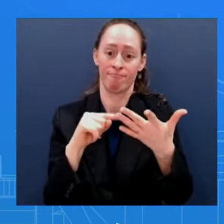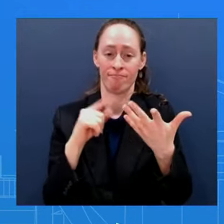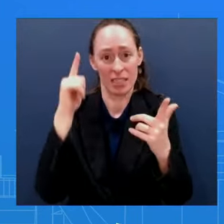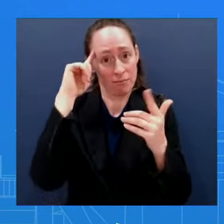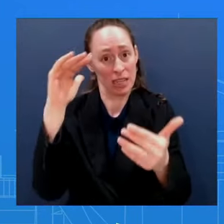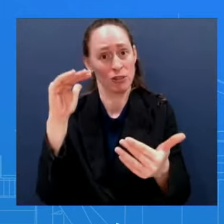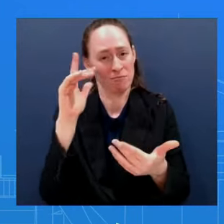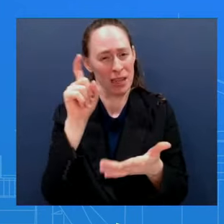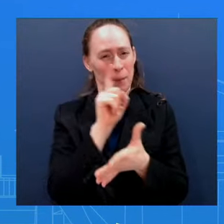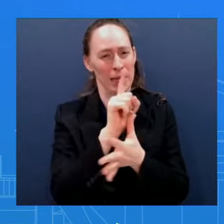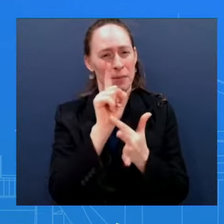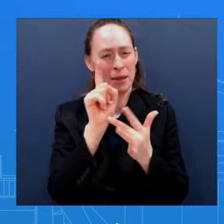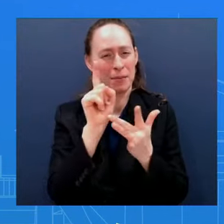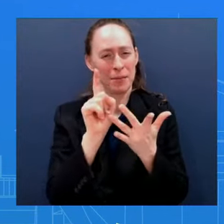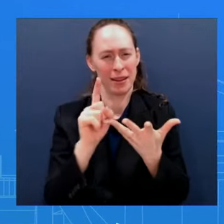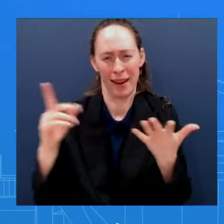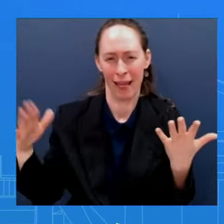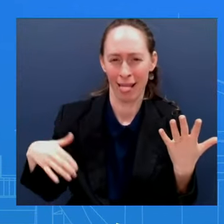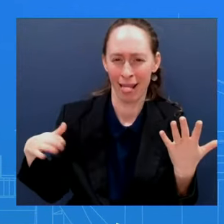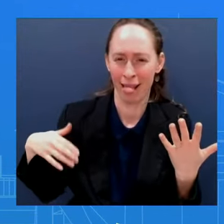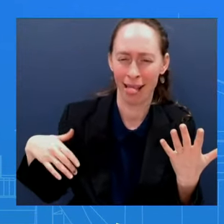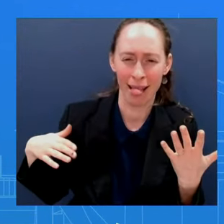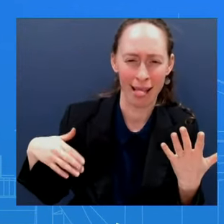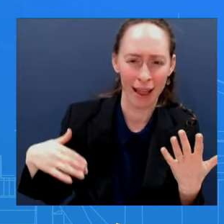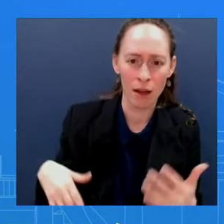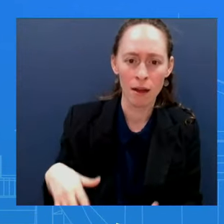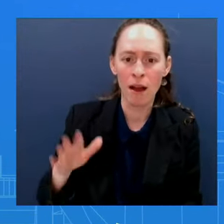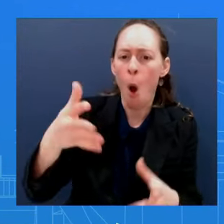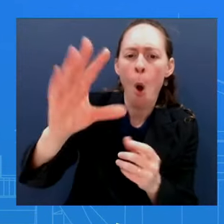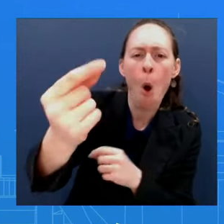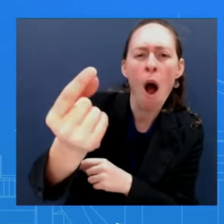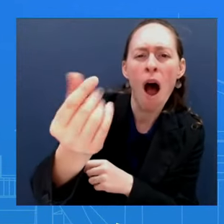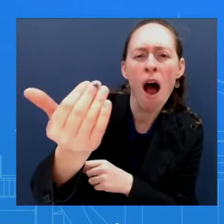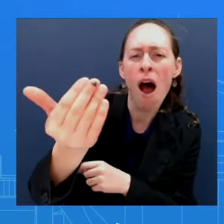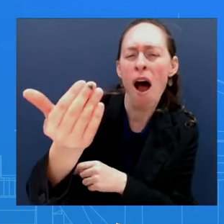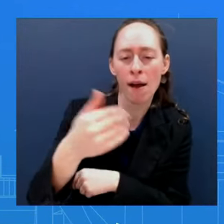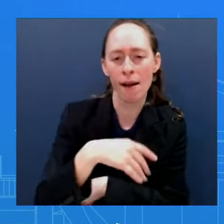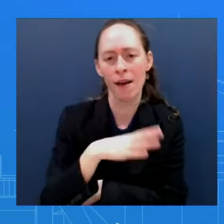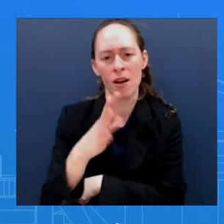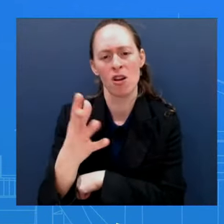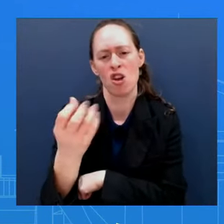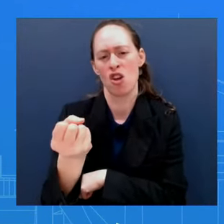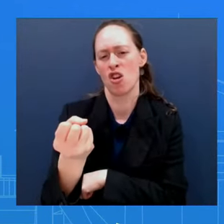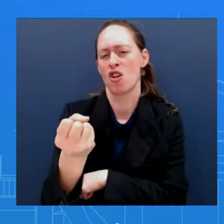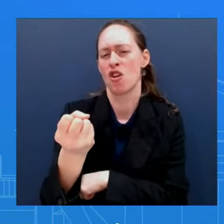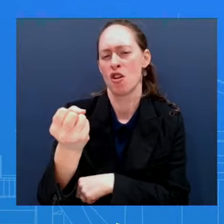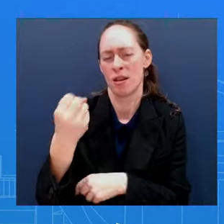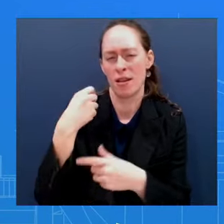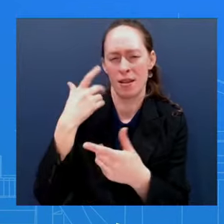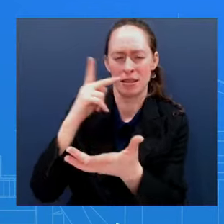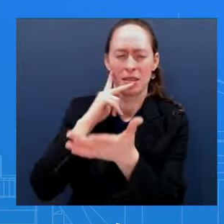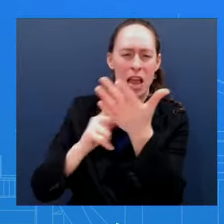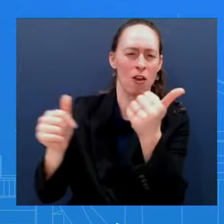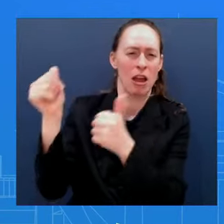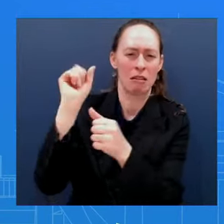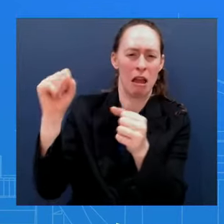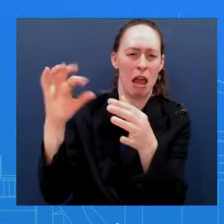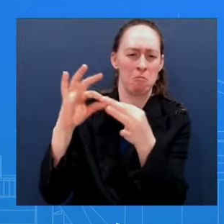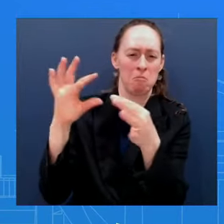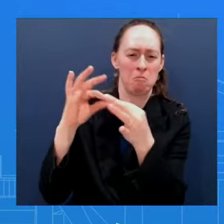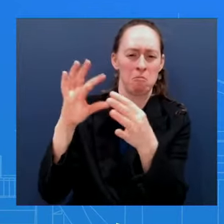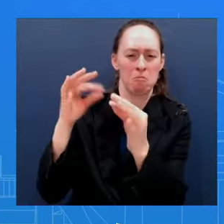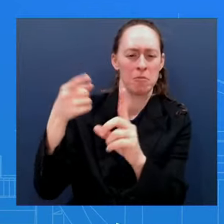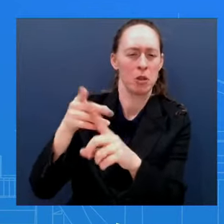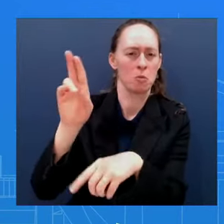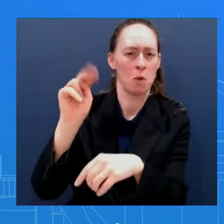speak for what meetings the UN is holding Nothing's changed about our policy when it comes to the Taliban And very quickly, happy year of the dragon It's a